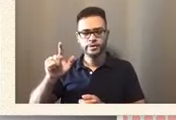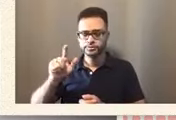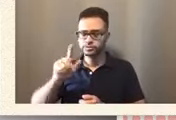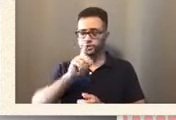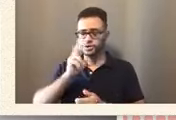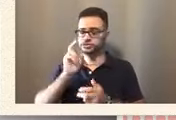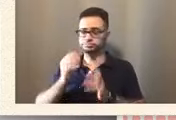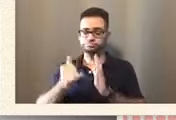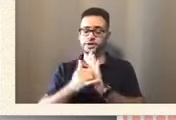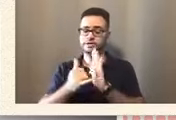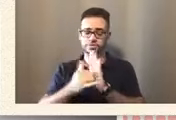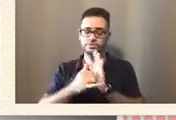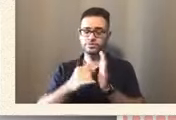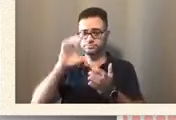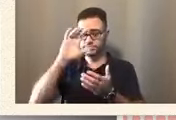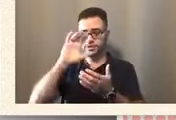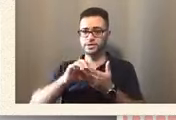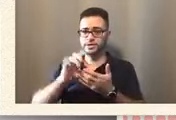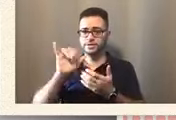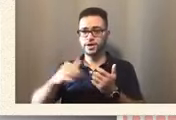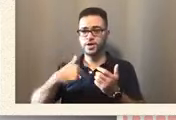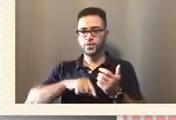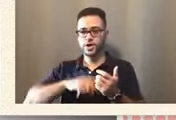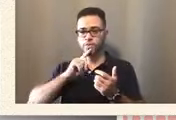to drink wine together soon.